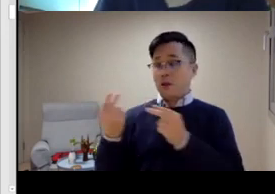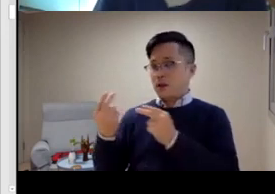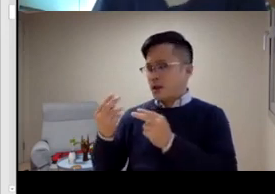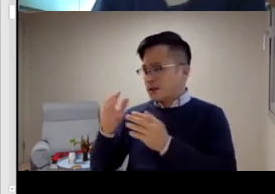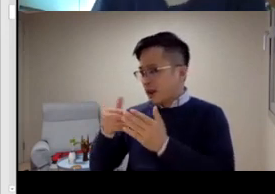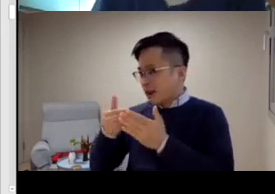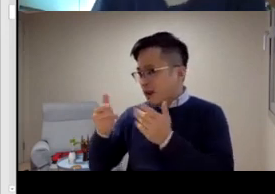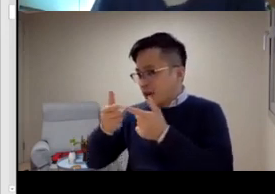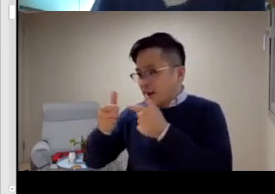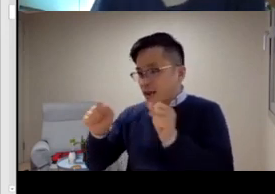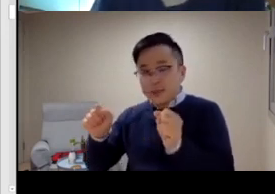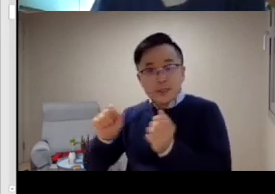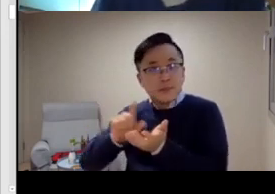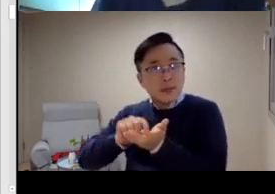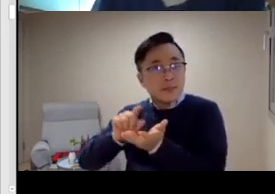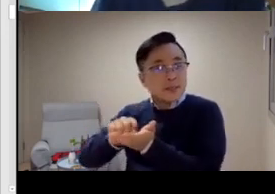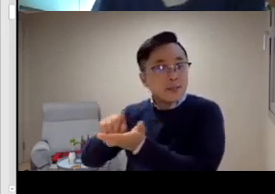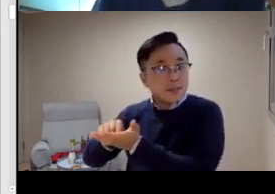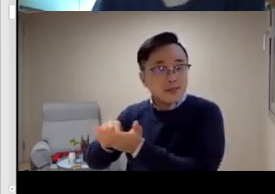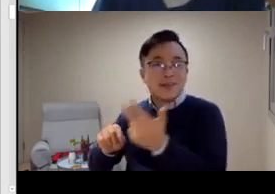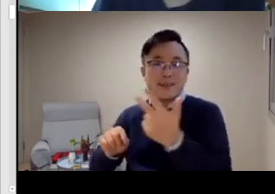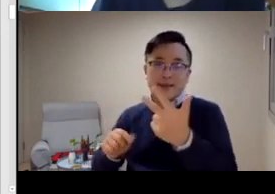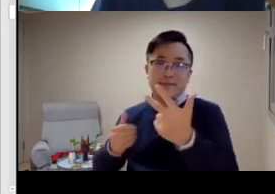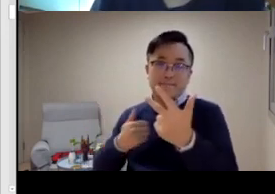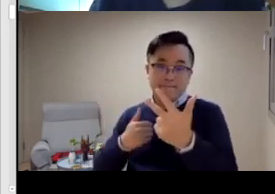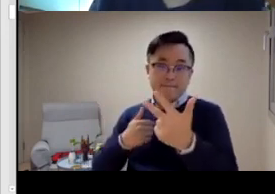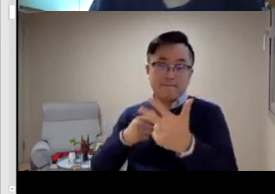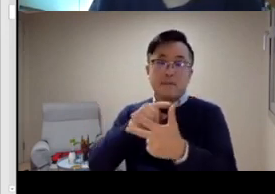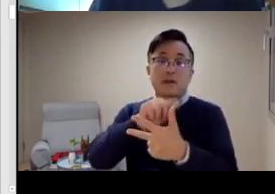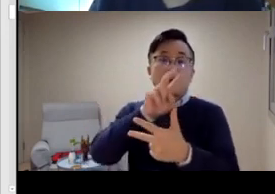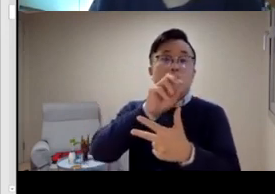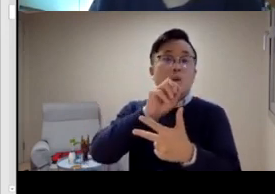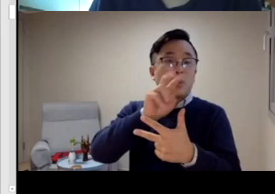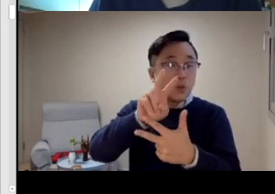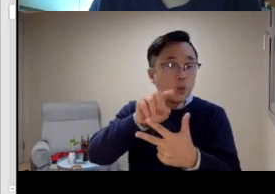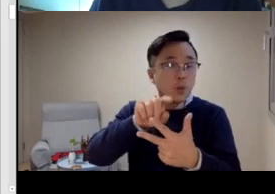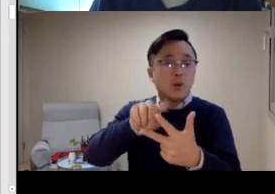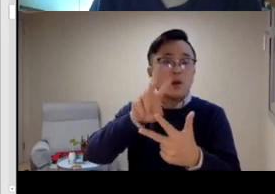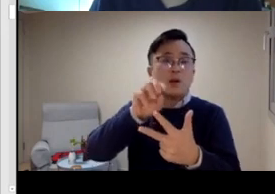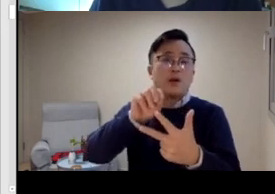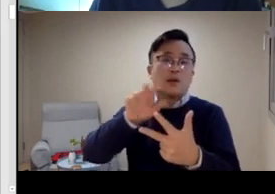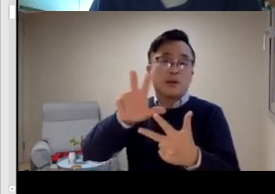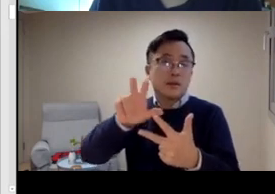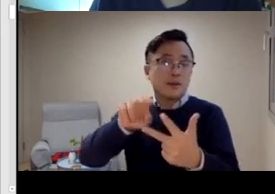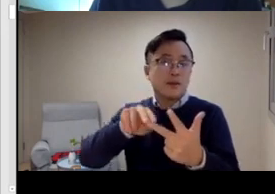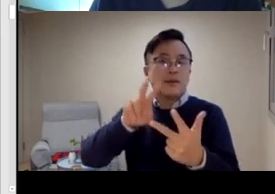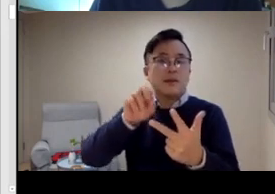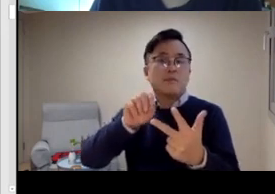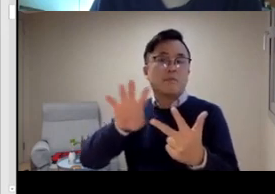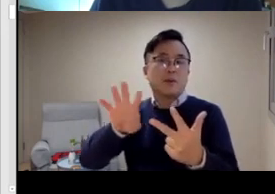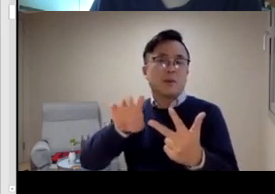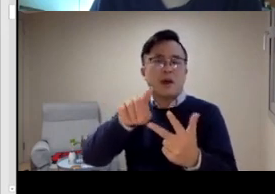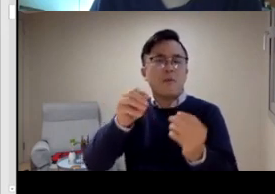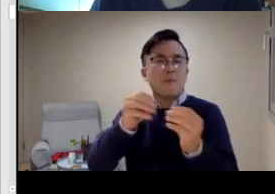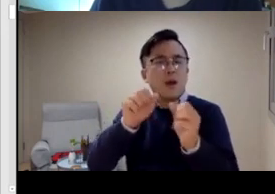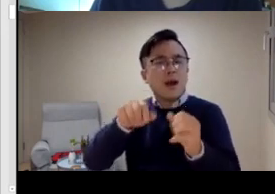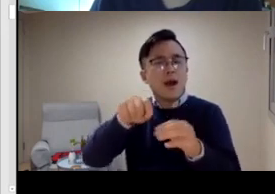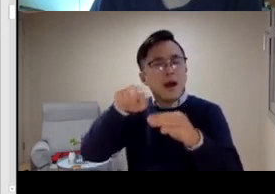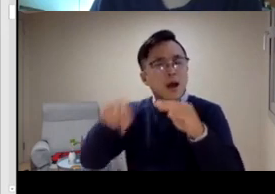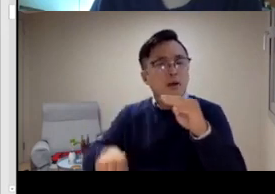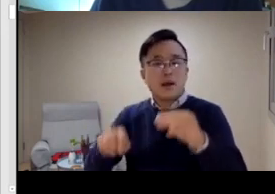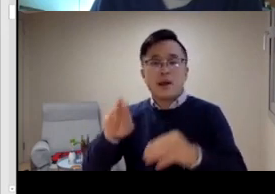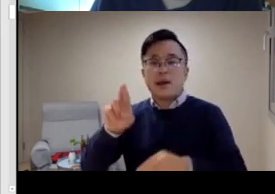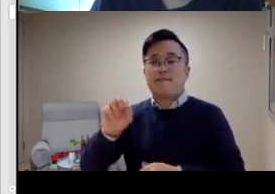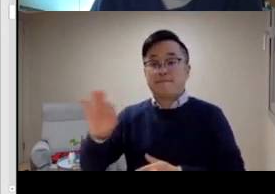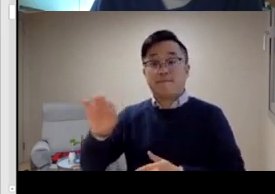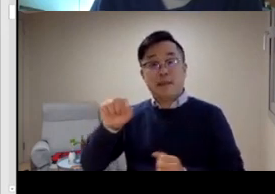Also, we have, in the last few years, we've had several, we've had three major books printed on Korean